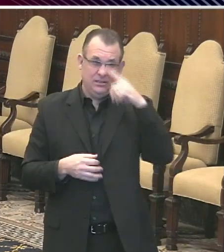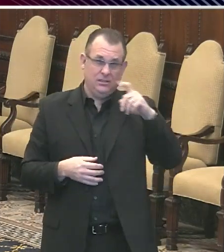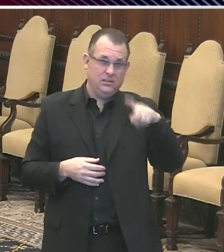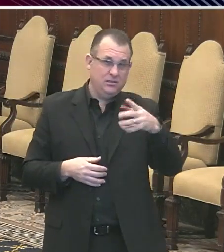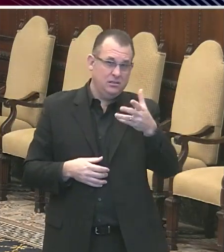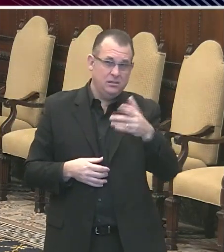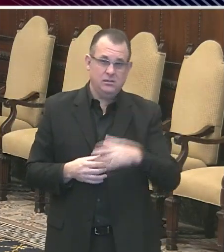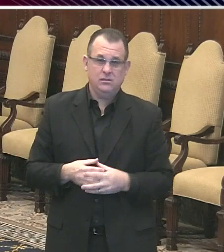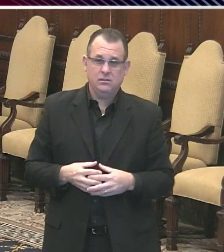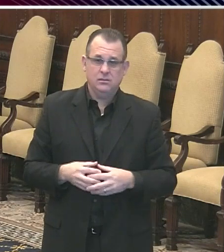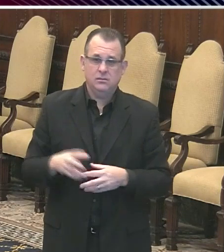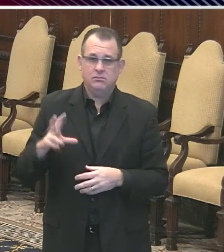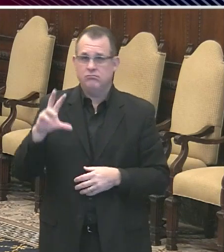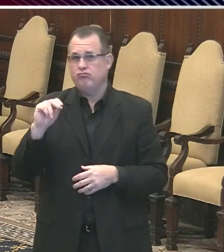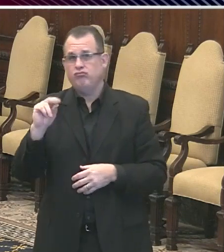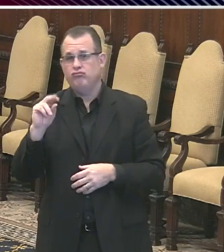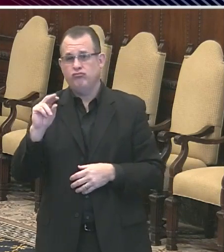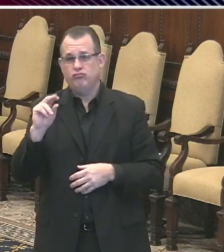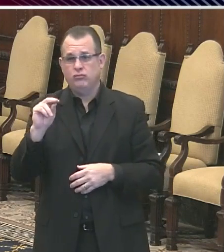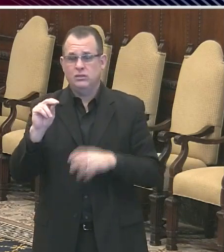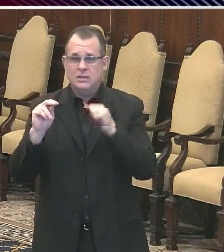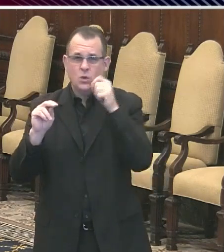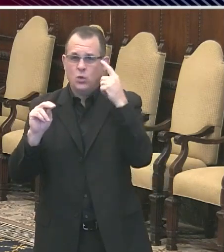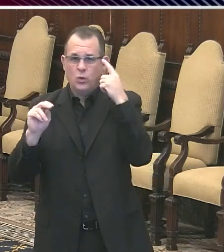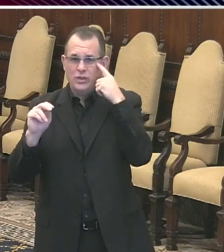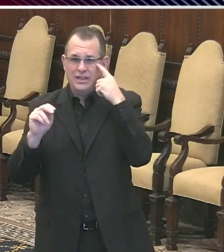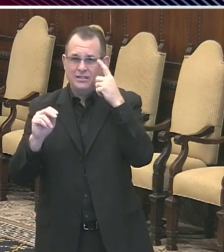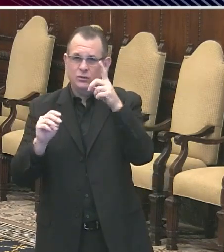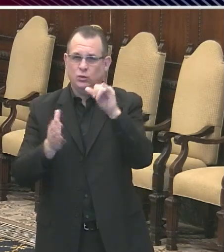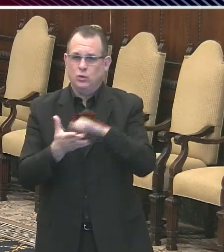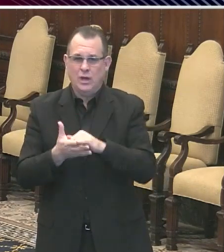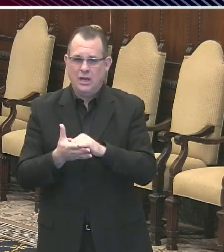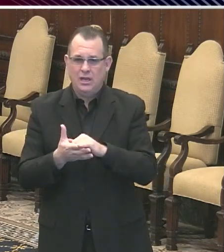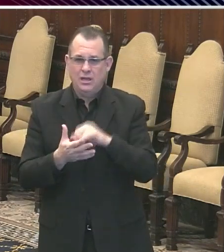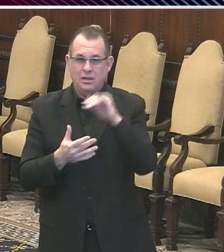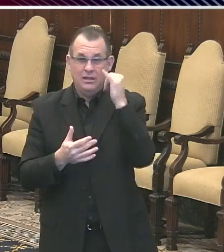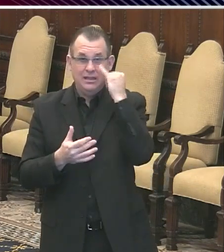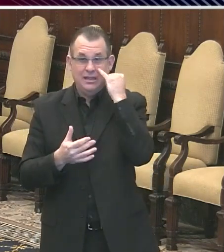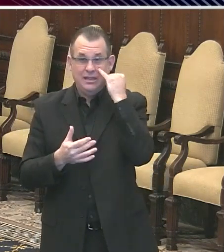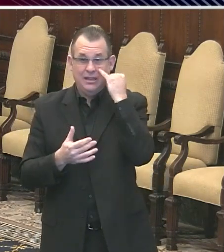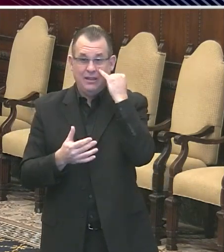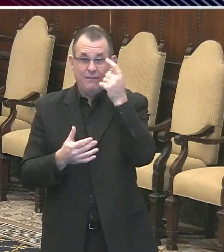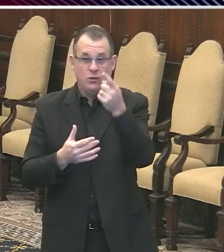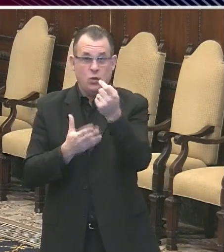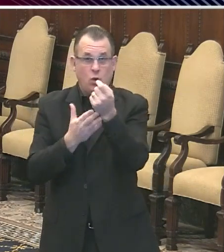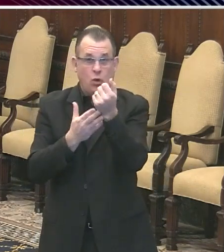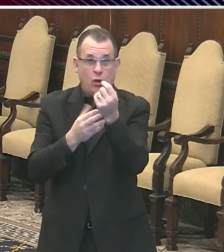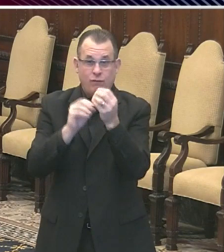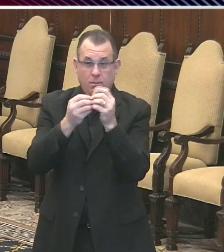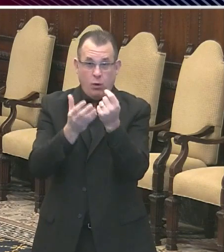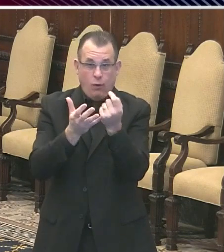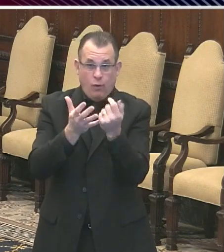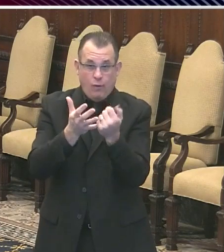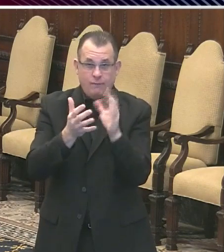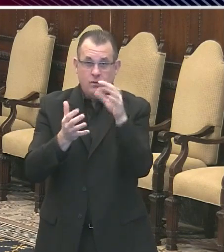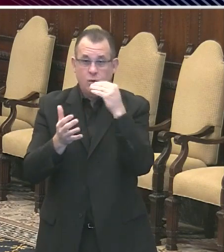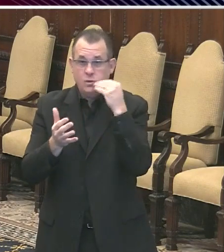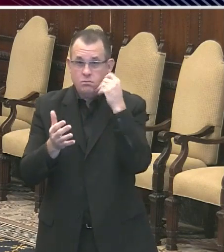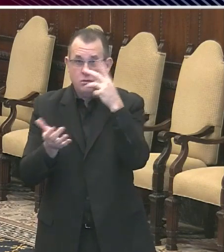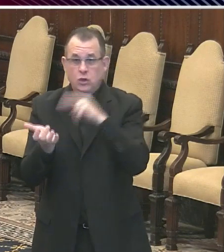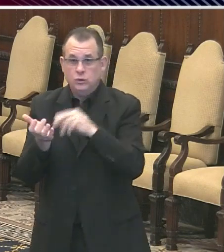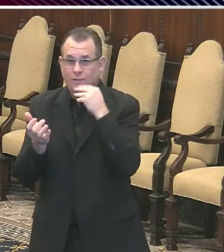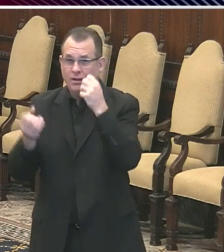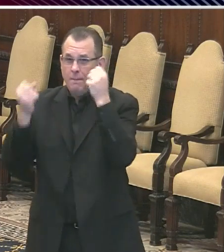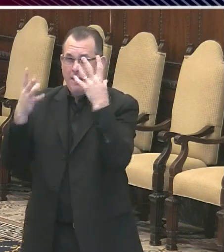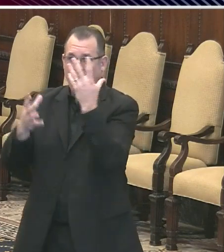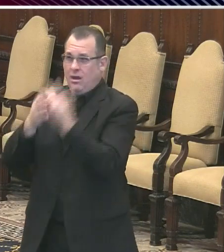I don't think that would make sense, but even if it did, it doesn't make that much difference. The nursing homes are responsible for a high proportion of the fatalities in